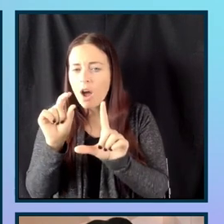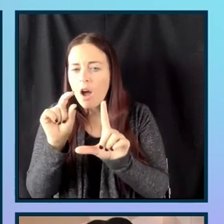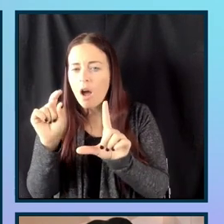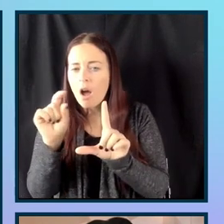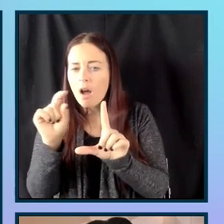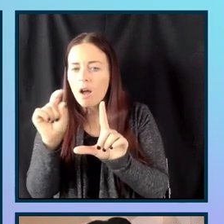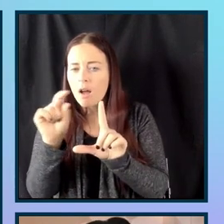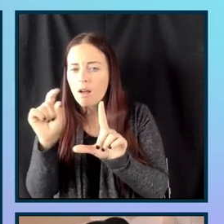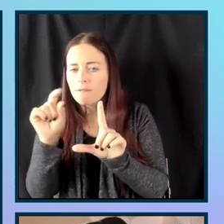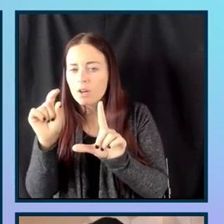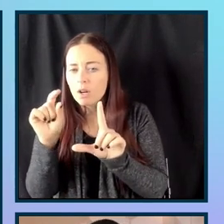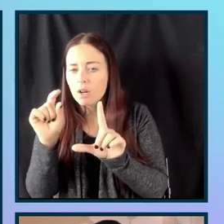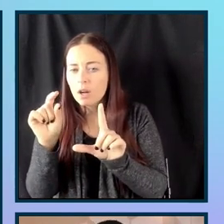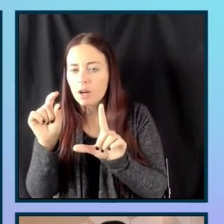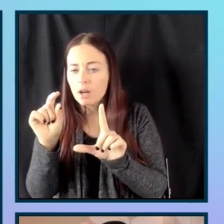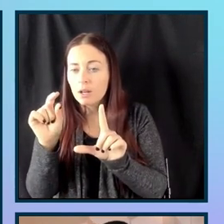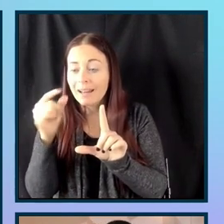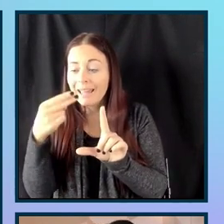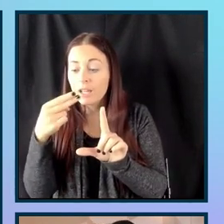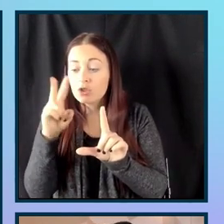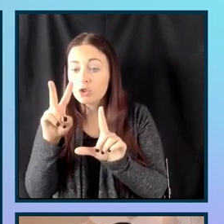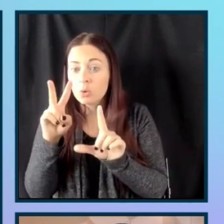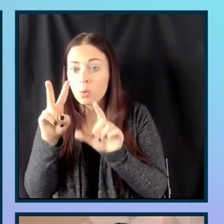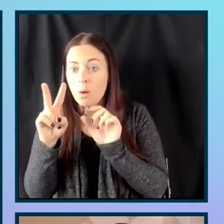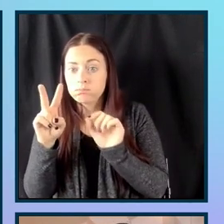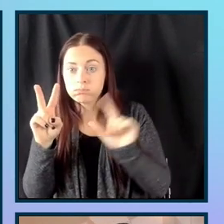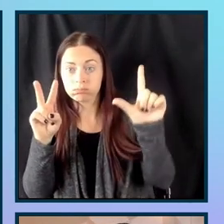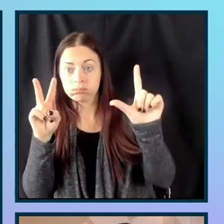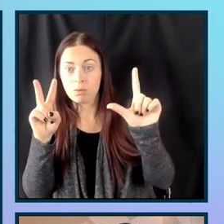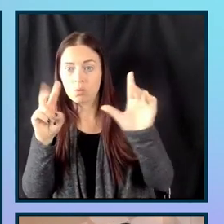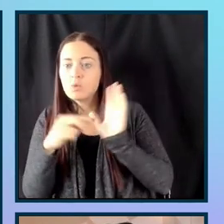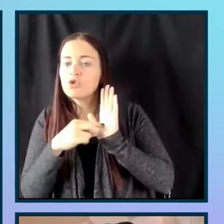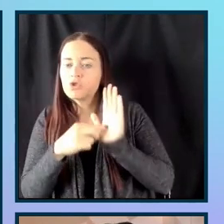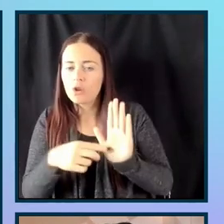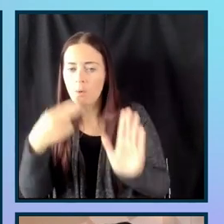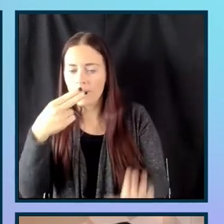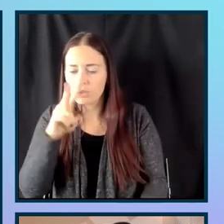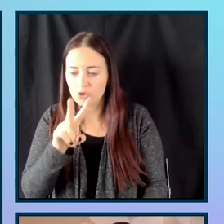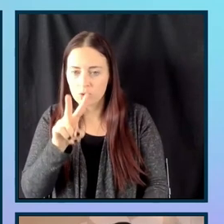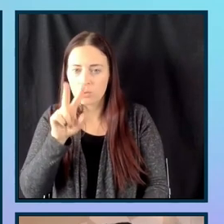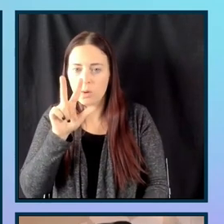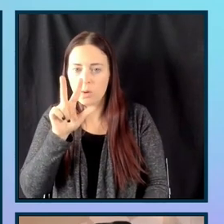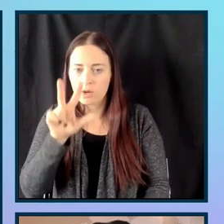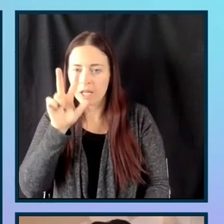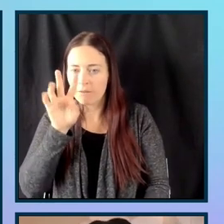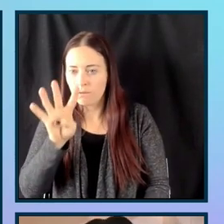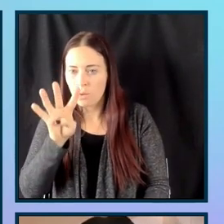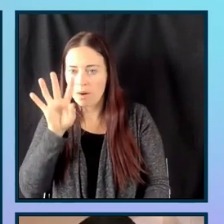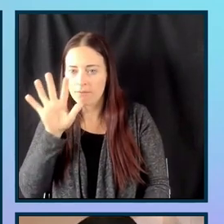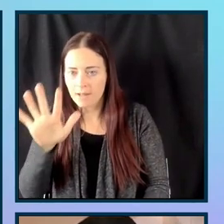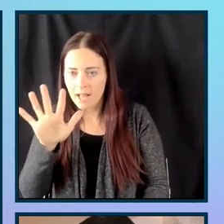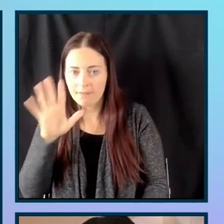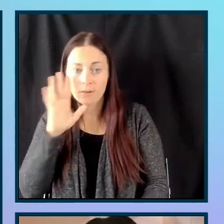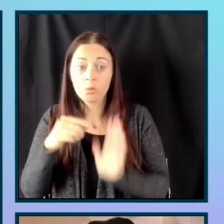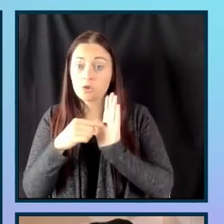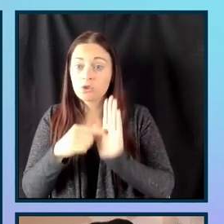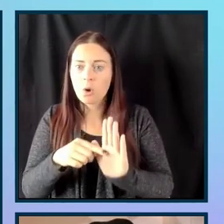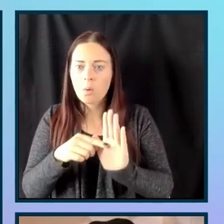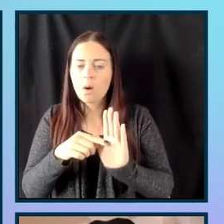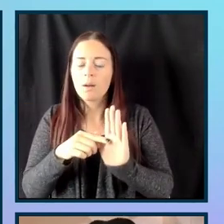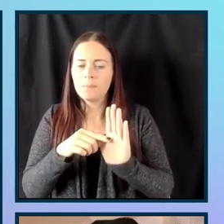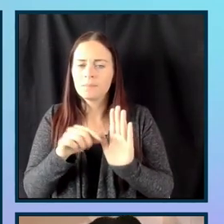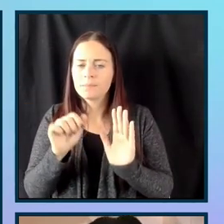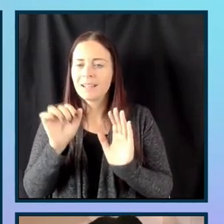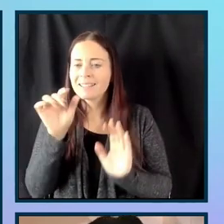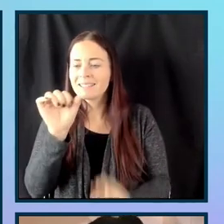it's going to be selecting all of the H2s on the page and it looks like H2s, H3s, H4s, and H5 all have this styling applied.